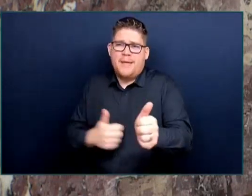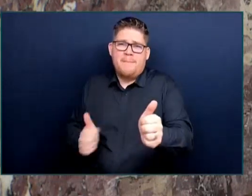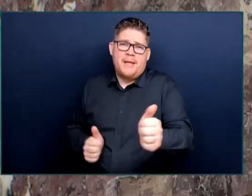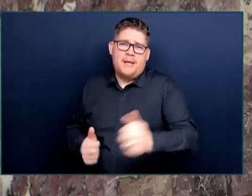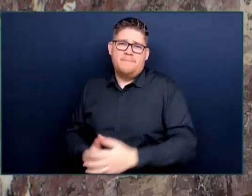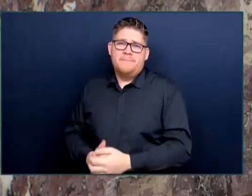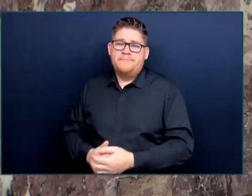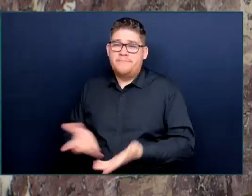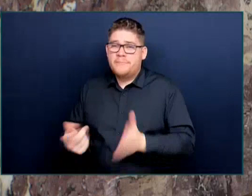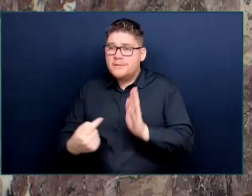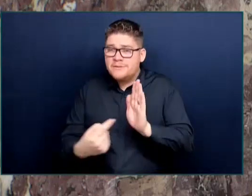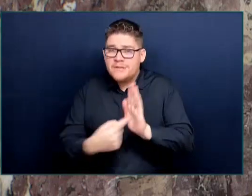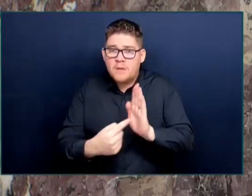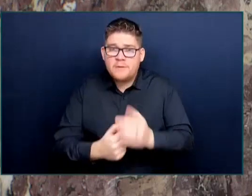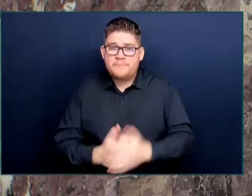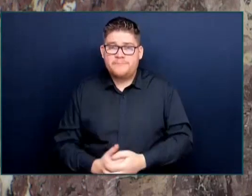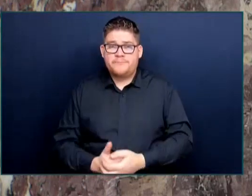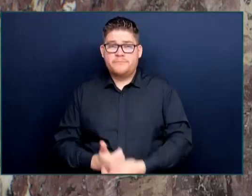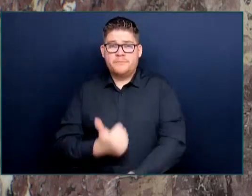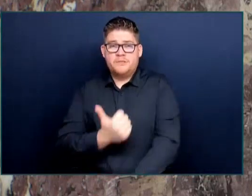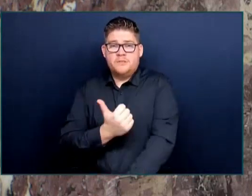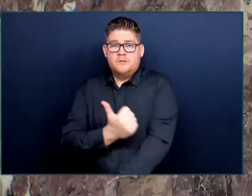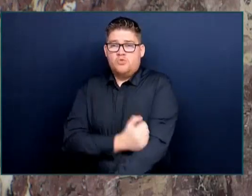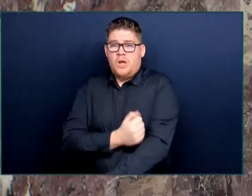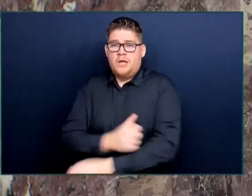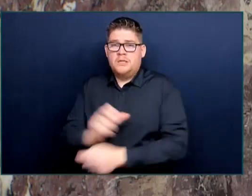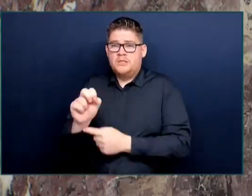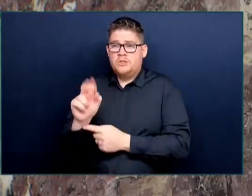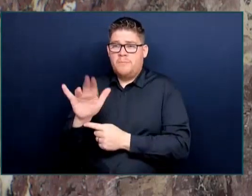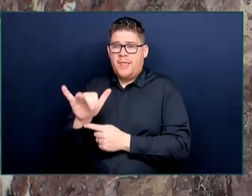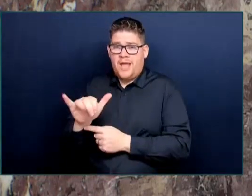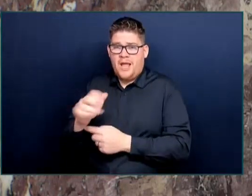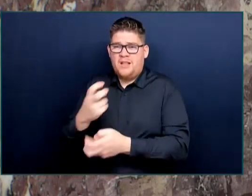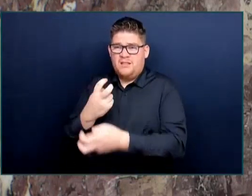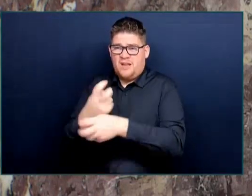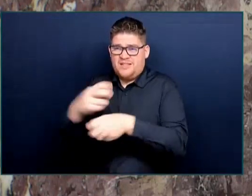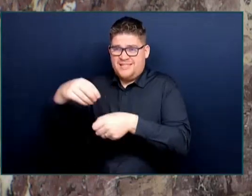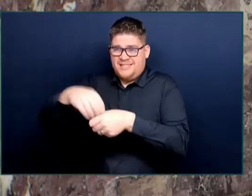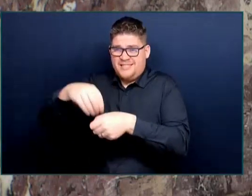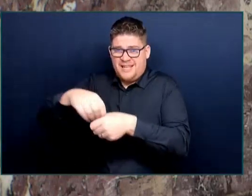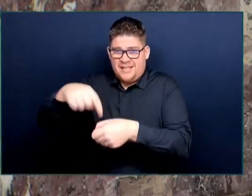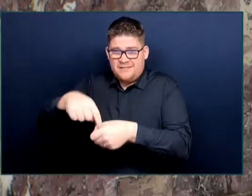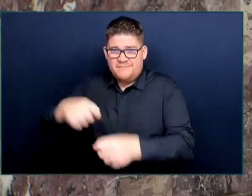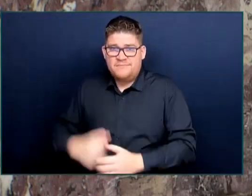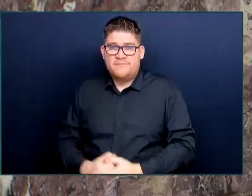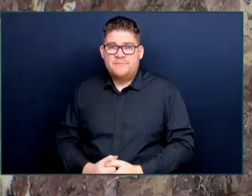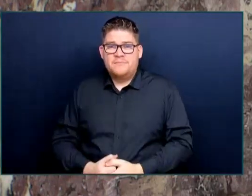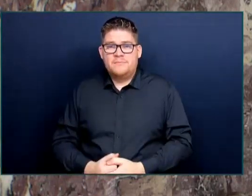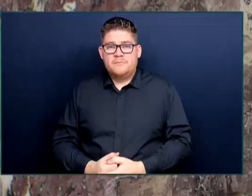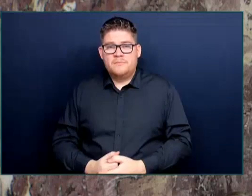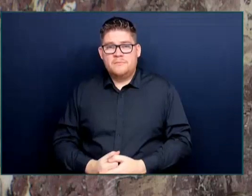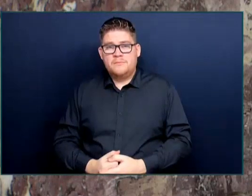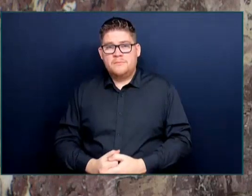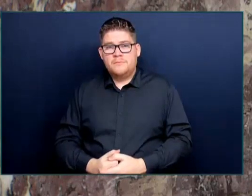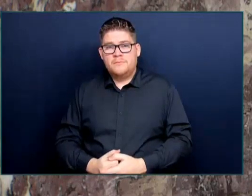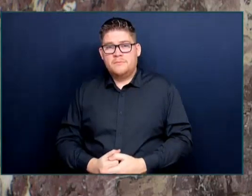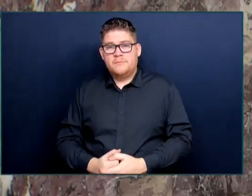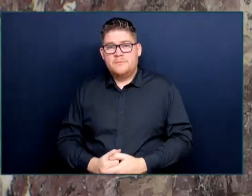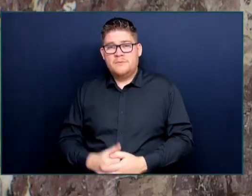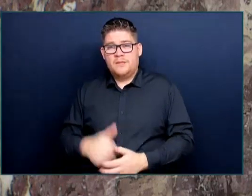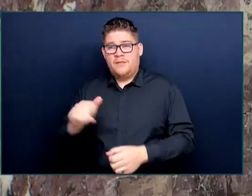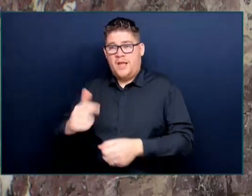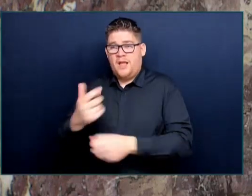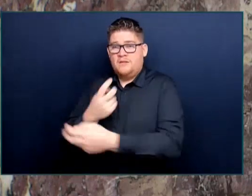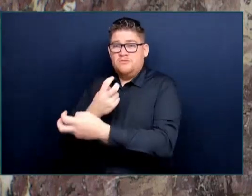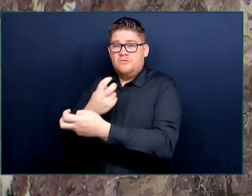health and addiction issues. And we are seeing it through the unintended consequences that have come about because of some of the changes made at the federal level. And what